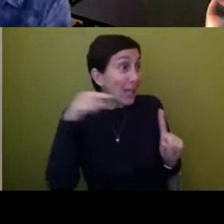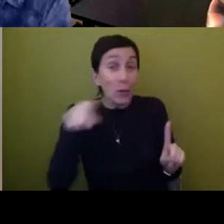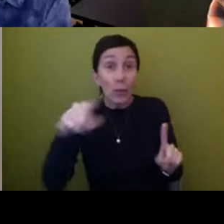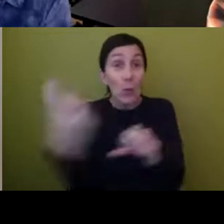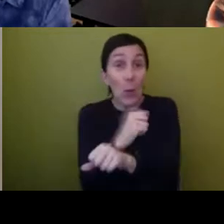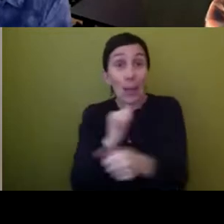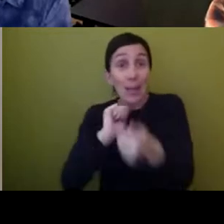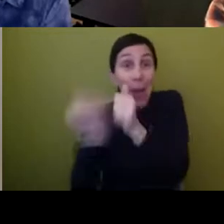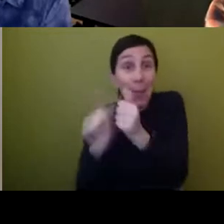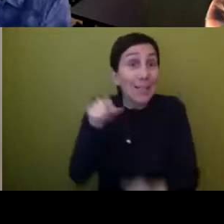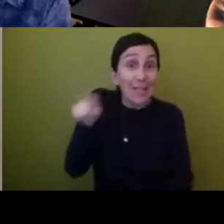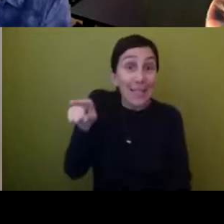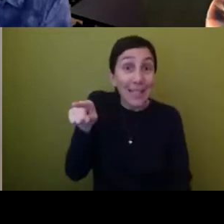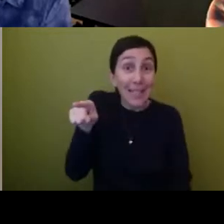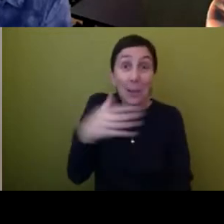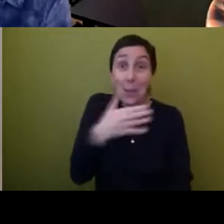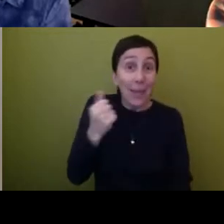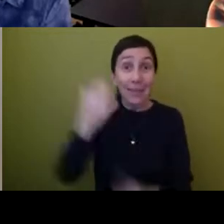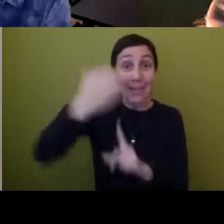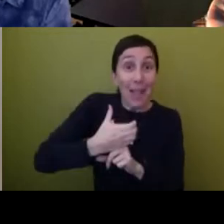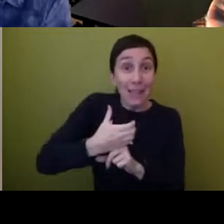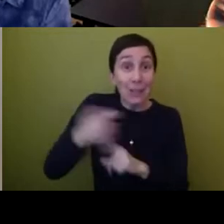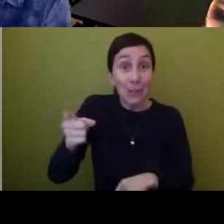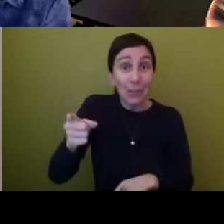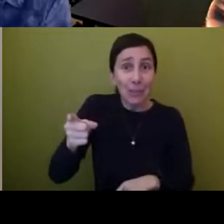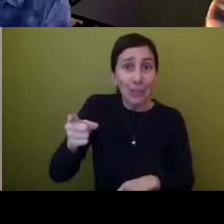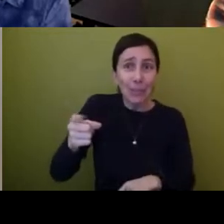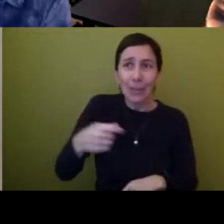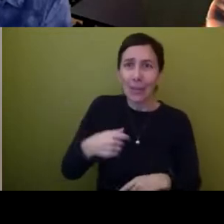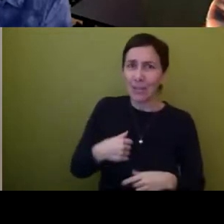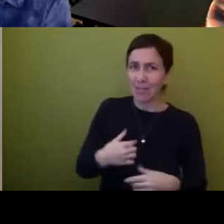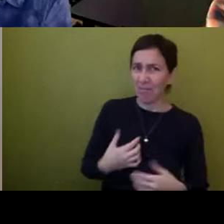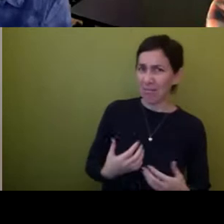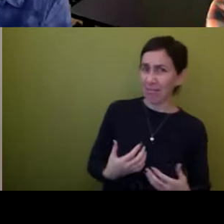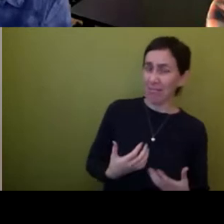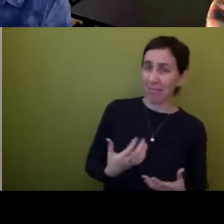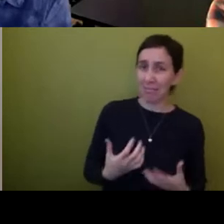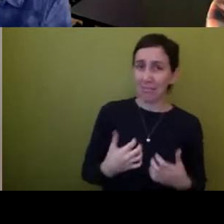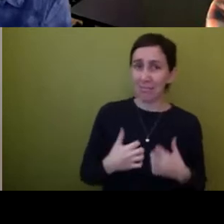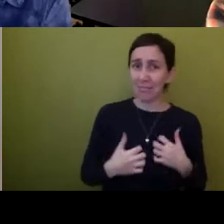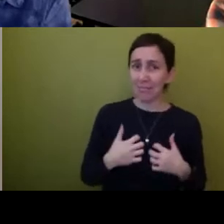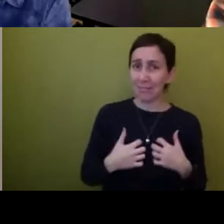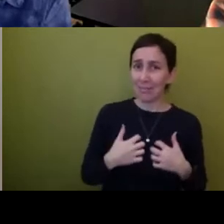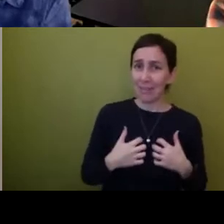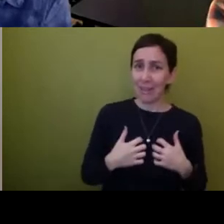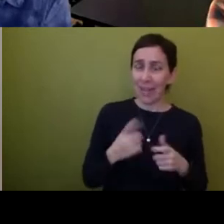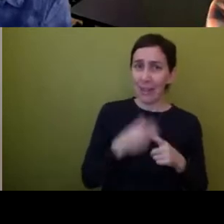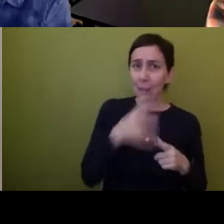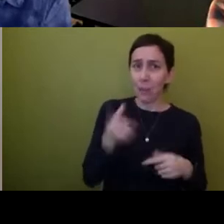and, um, before I could even really have a reaction, uh, she left.